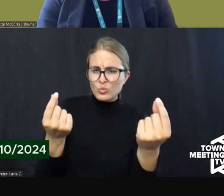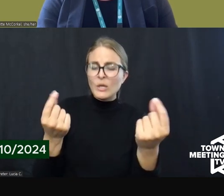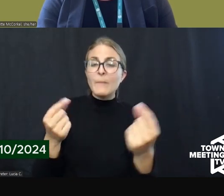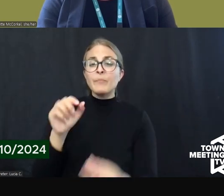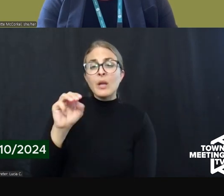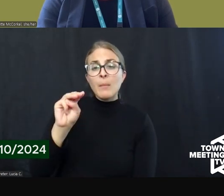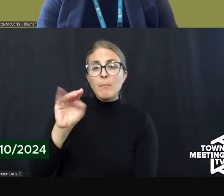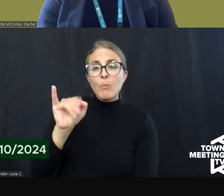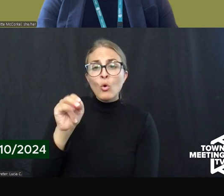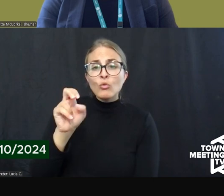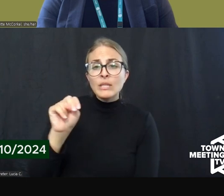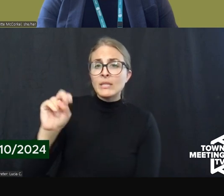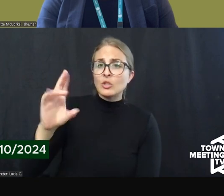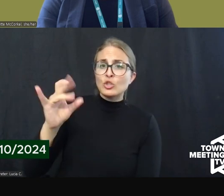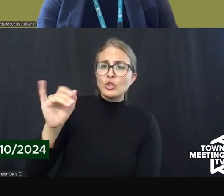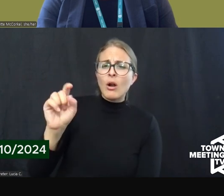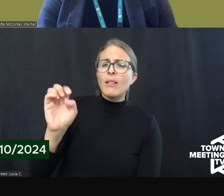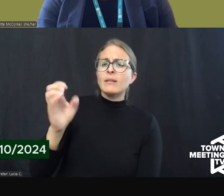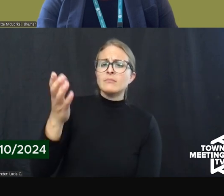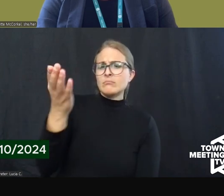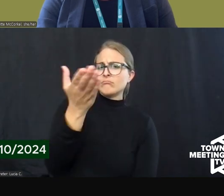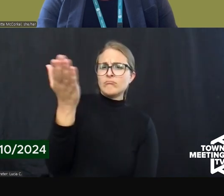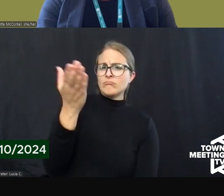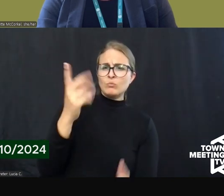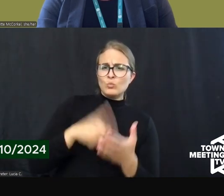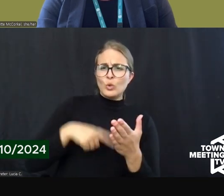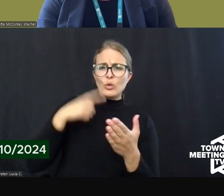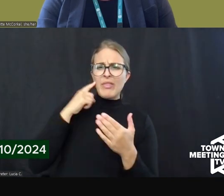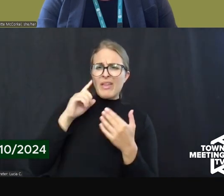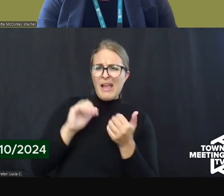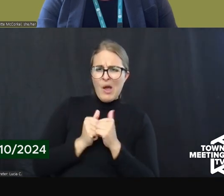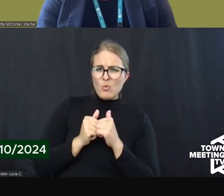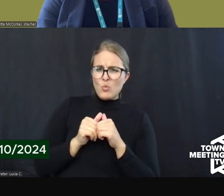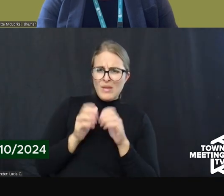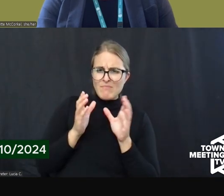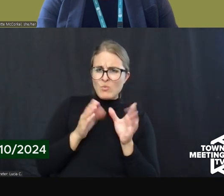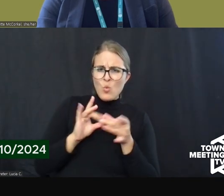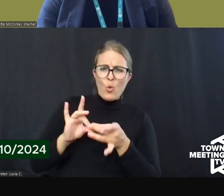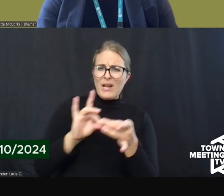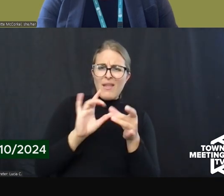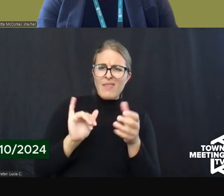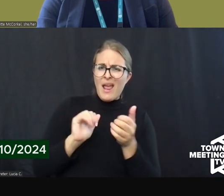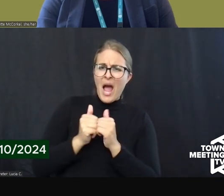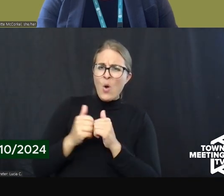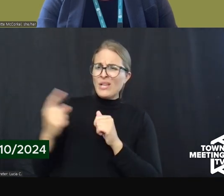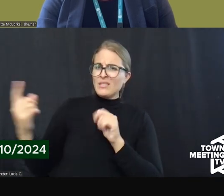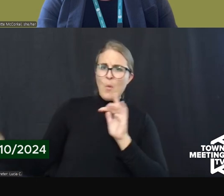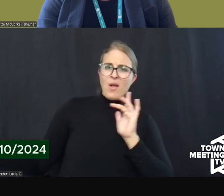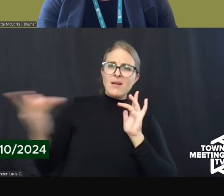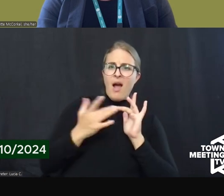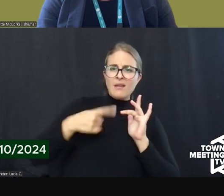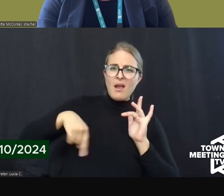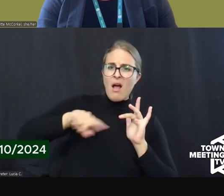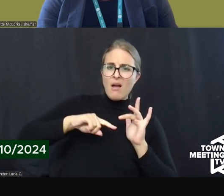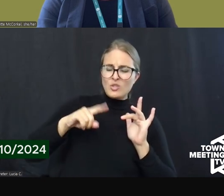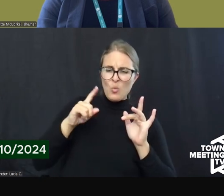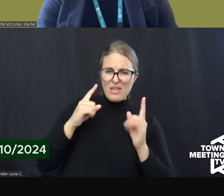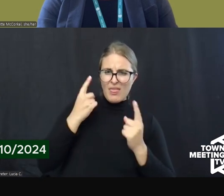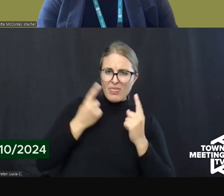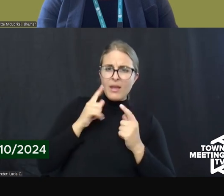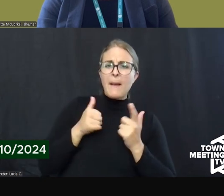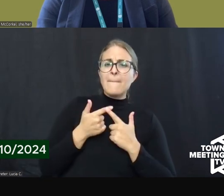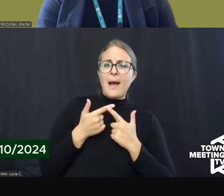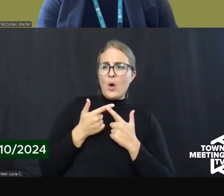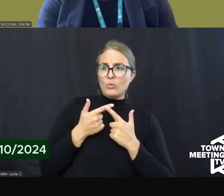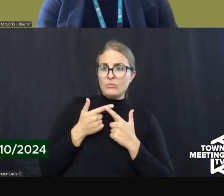one of you speak to your thoughts about how we might do that and how somebody might be able to reach out to us so that we can think about this maybe